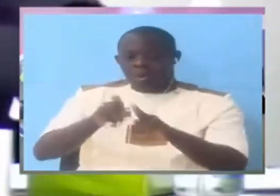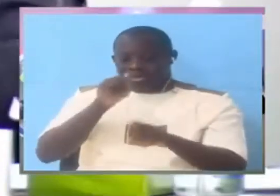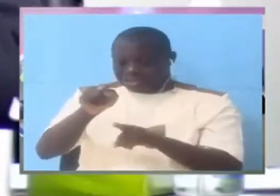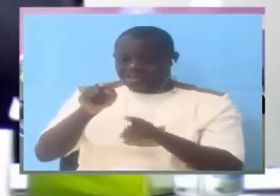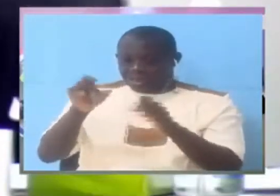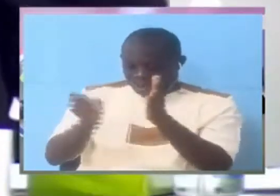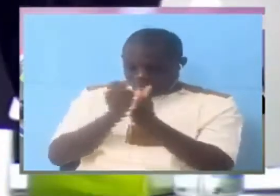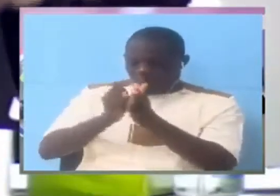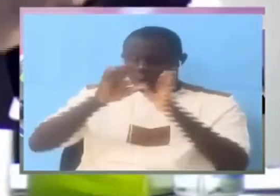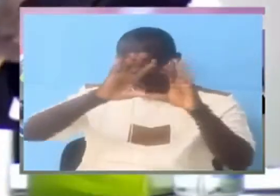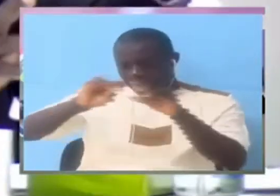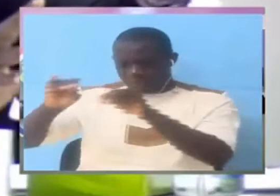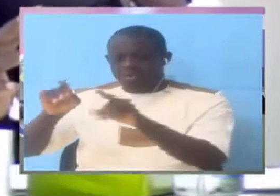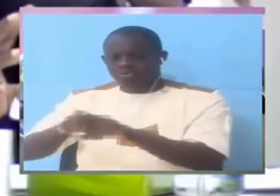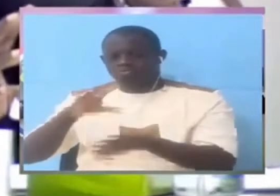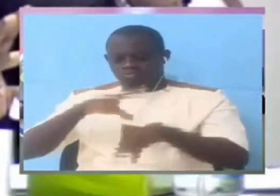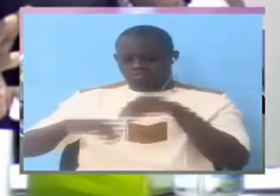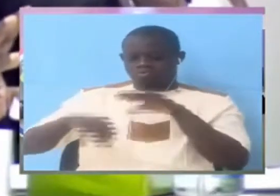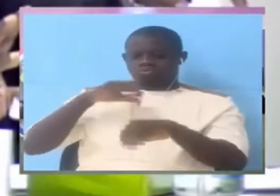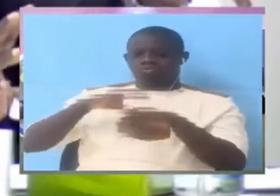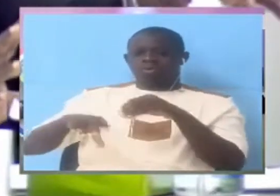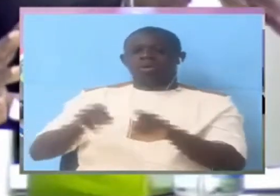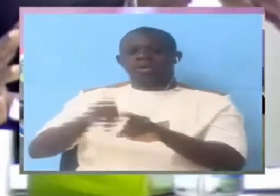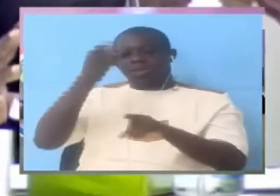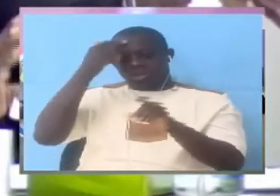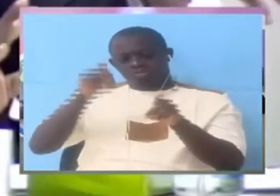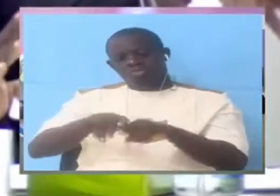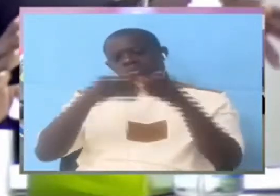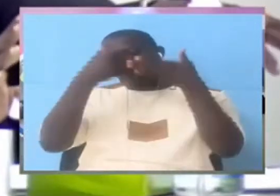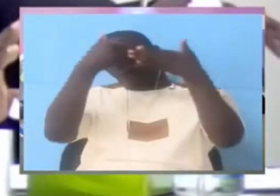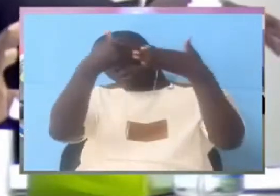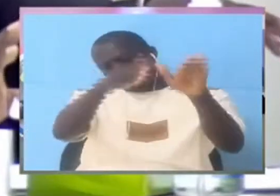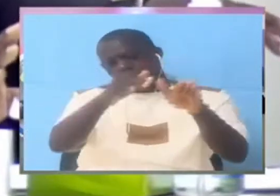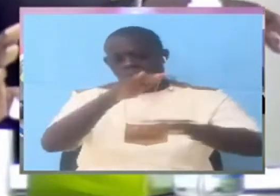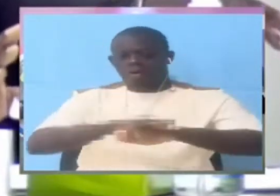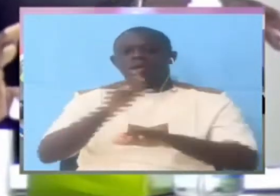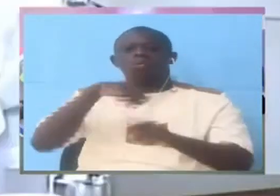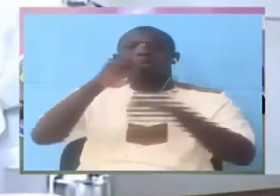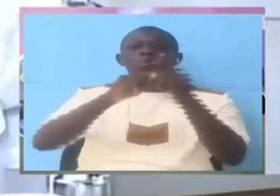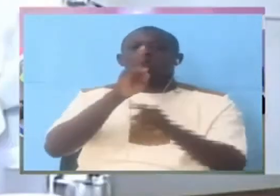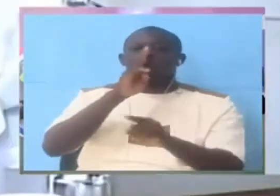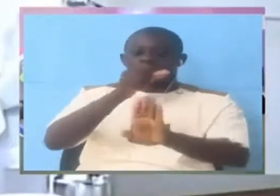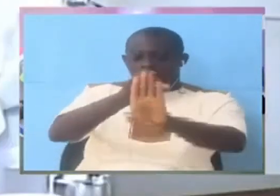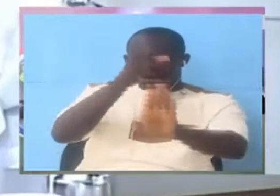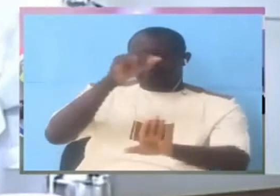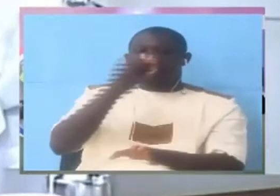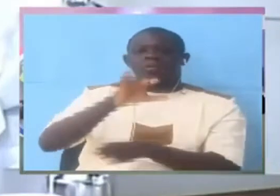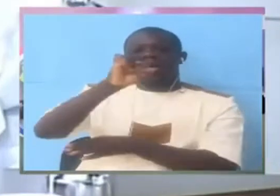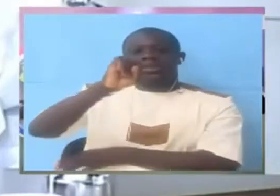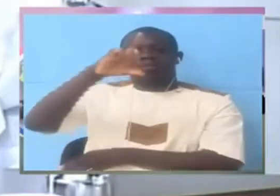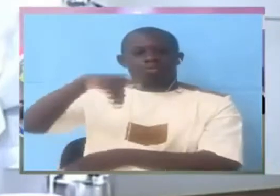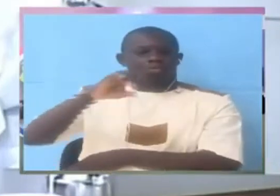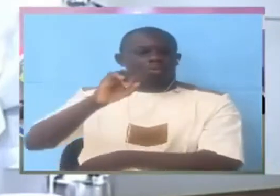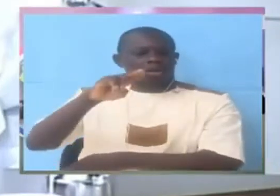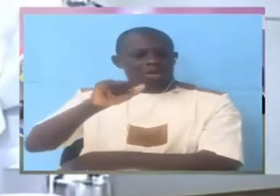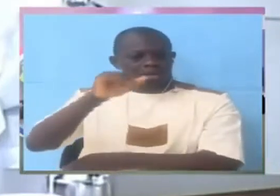from it by keeping it all on external encounter espionage that is what you trying